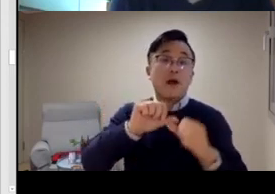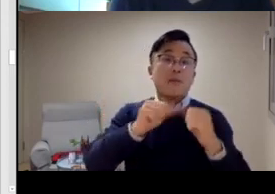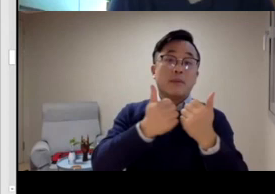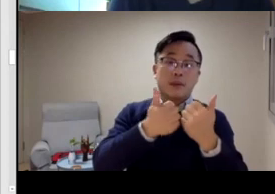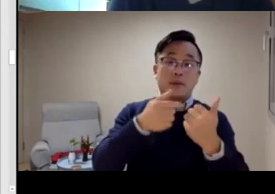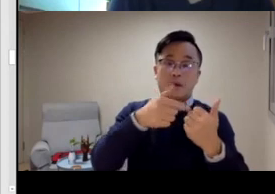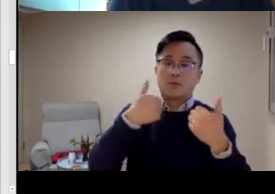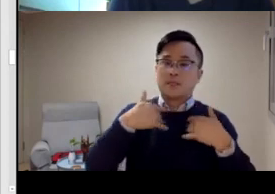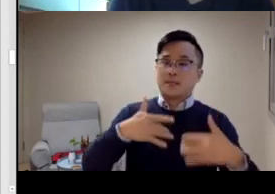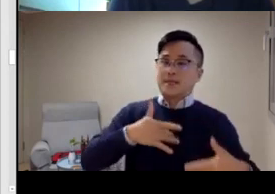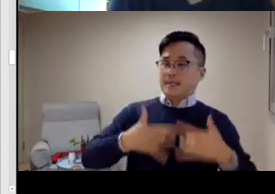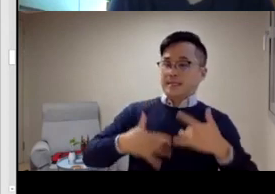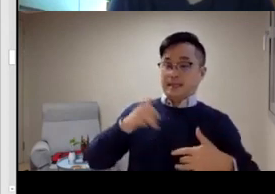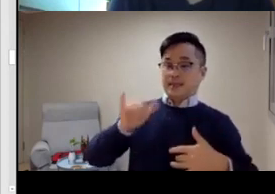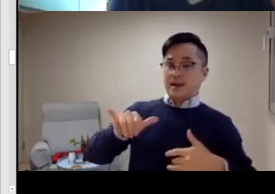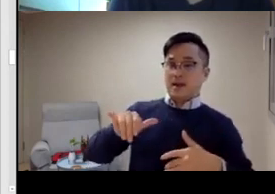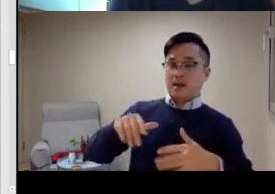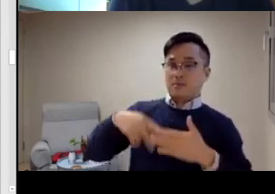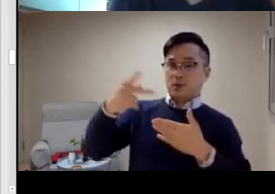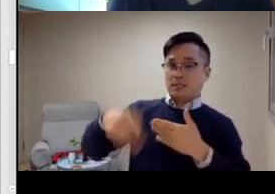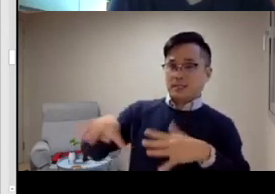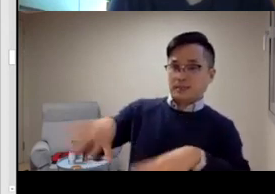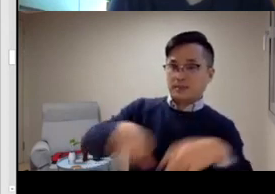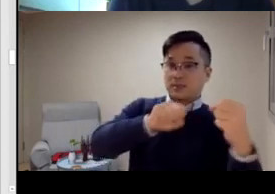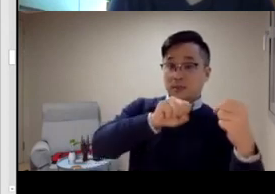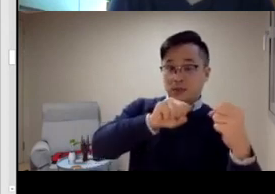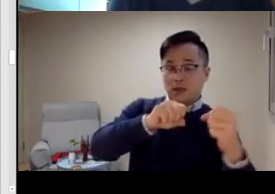There are a lot of different programs to teach sign language.